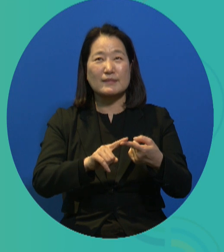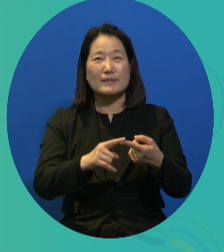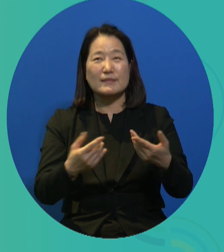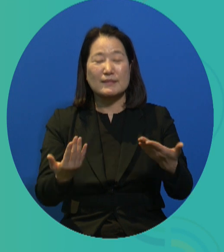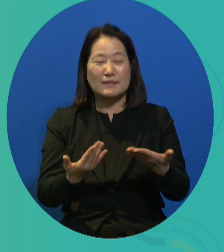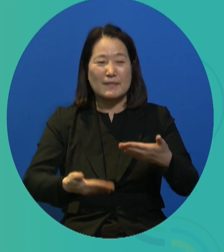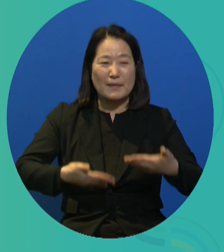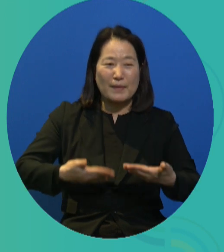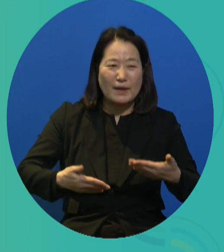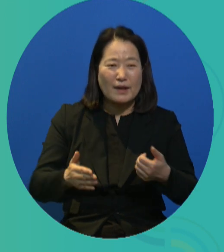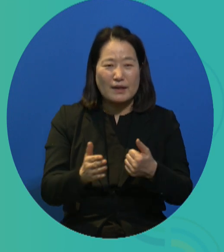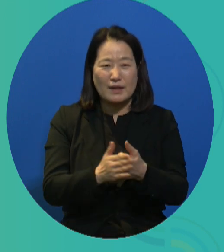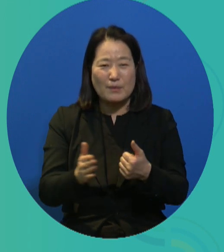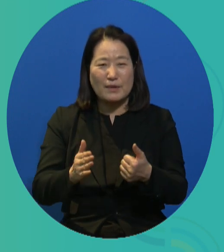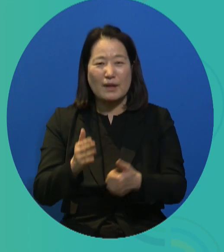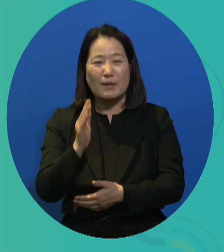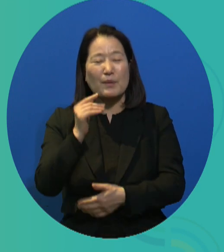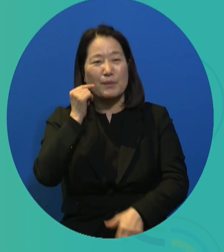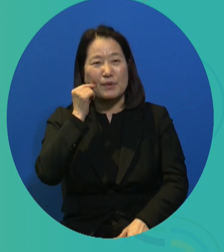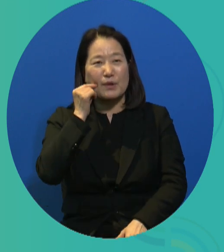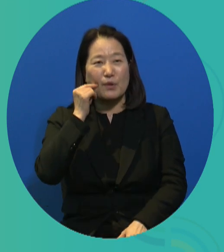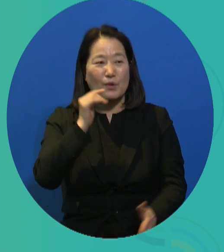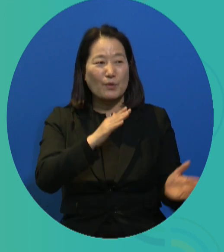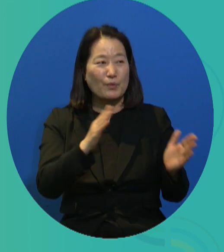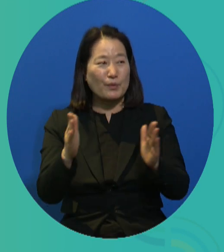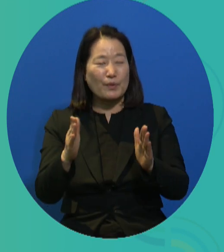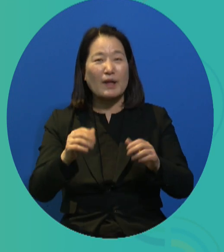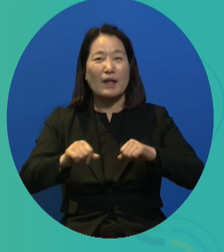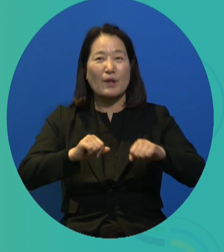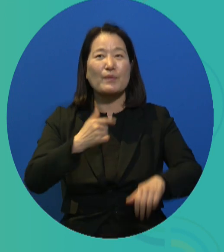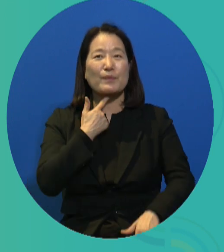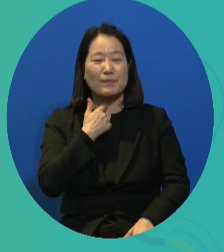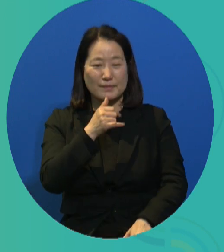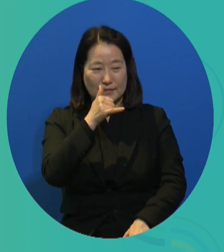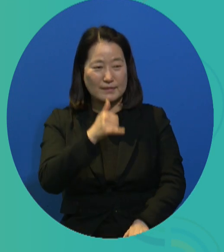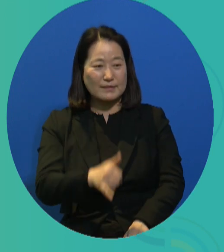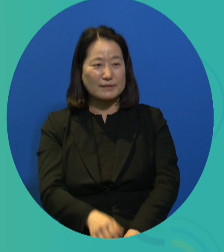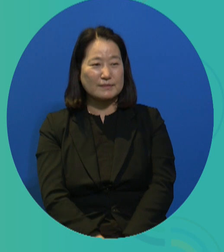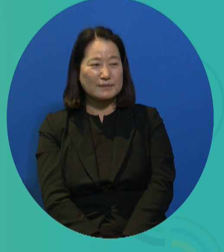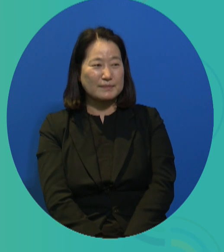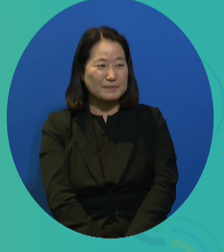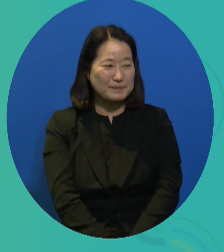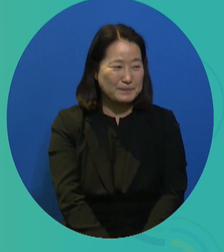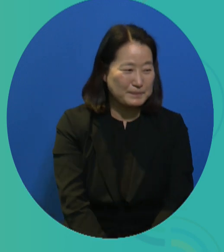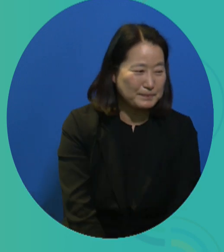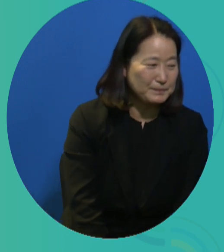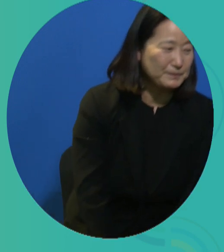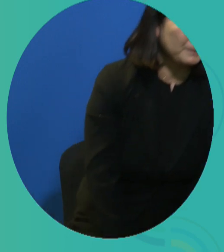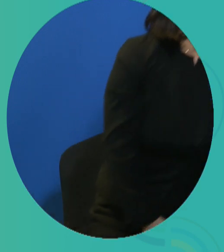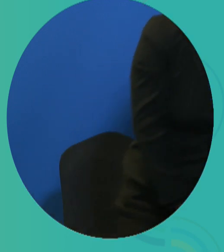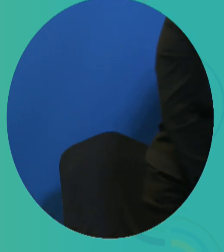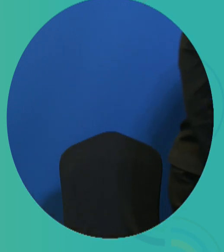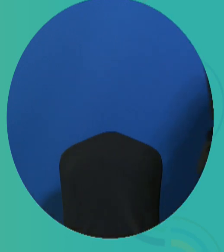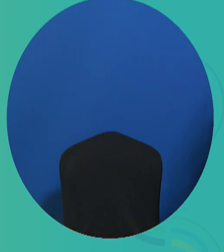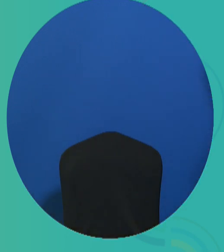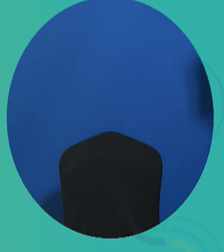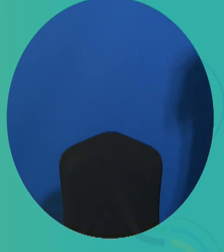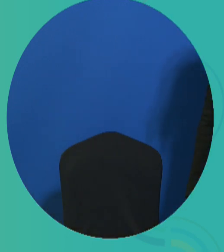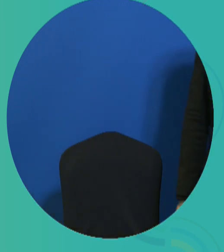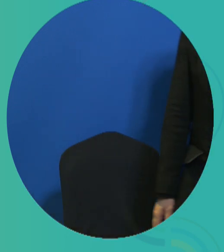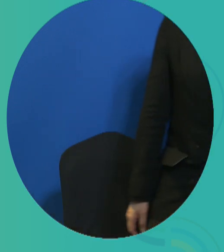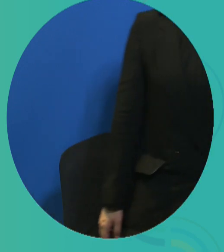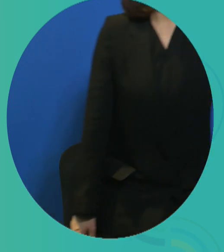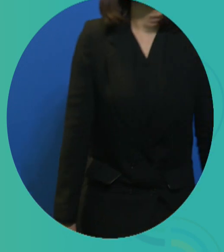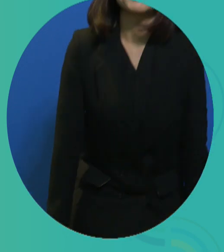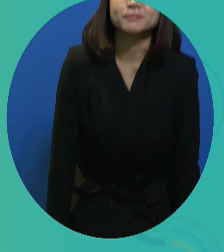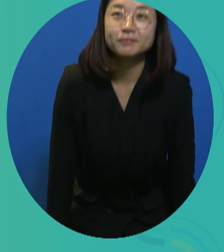then at the time we were asking for the abolition of certain relevant laws, and so we were very busy and this was placed on the back burner. But if